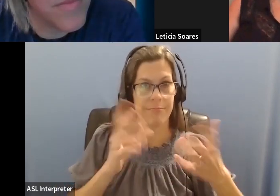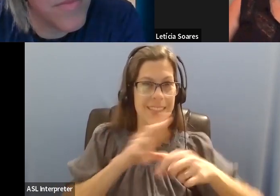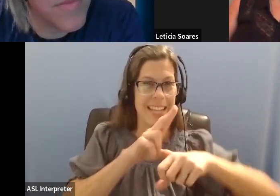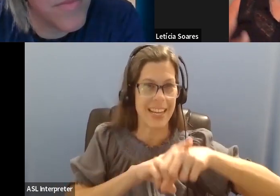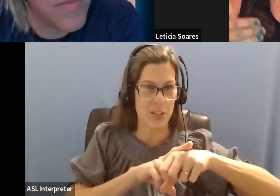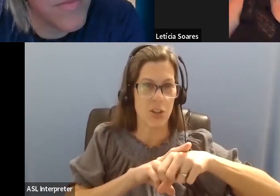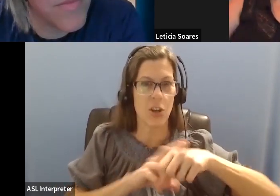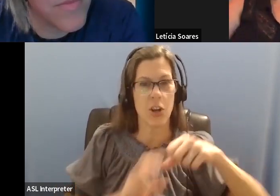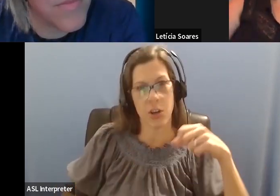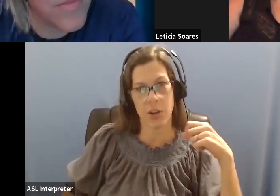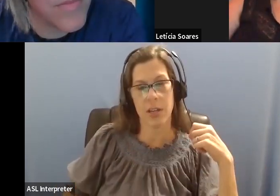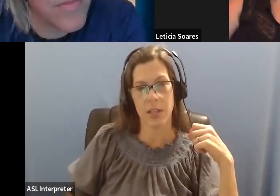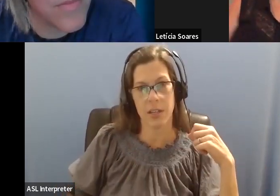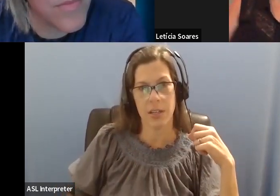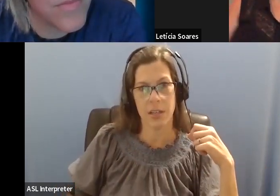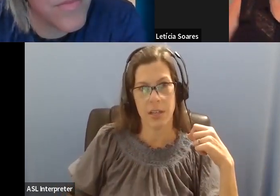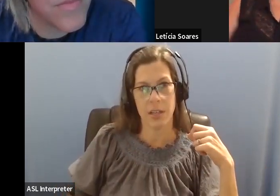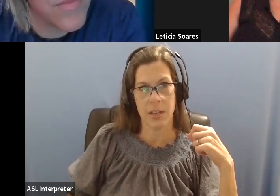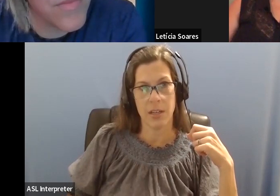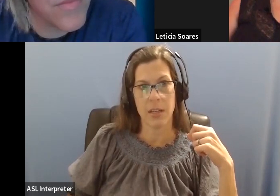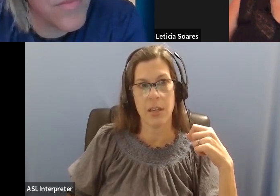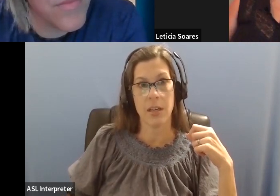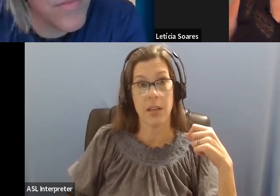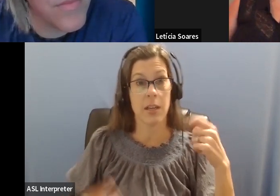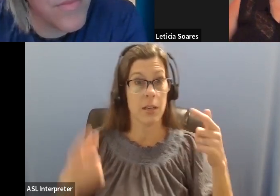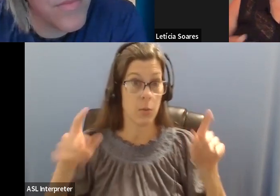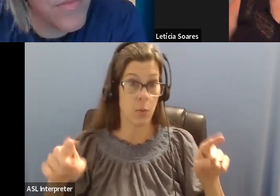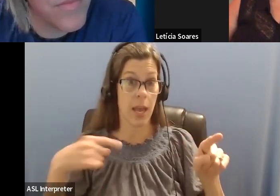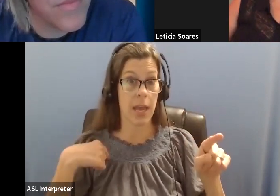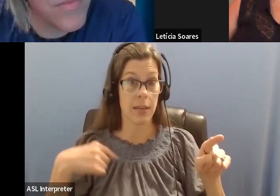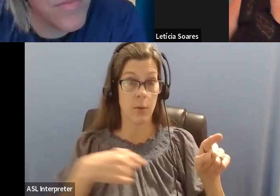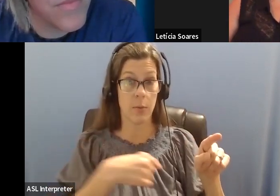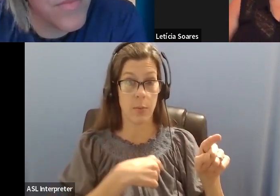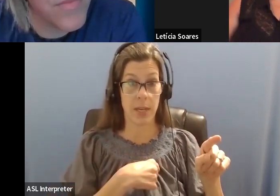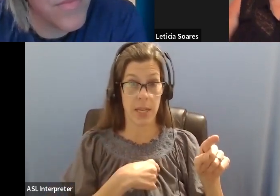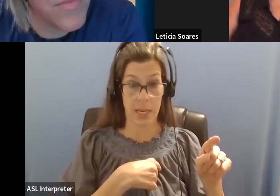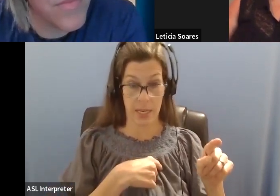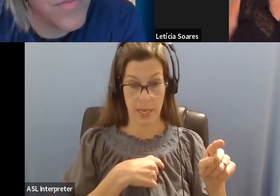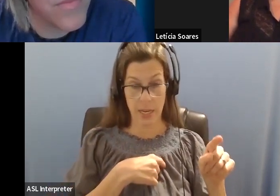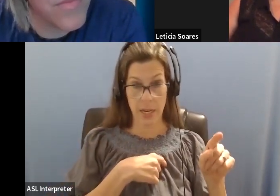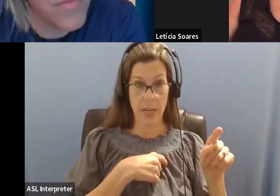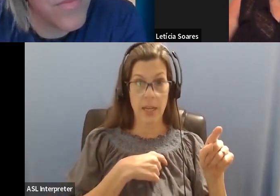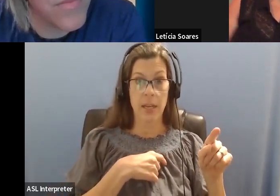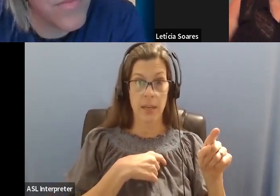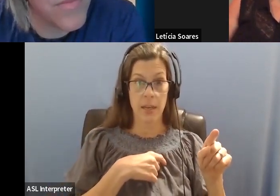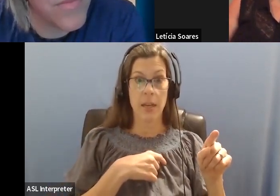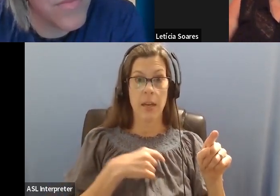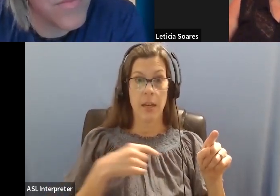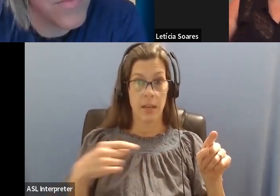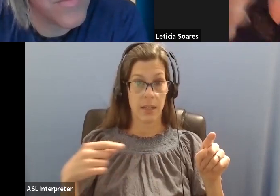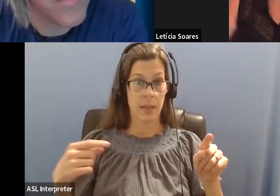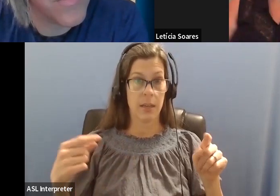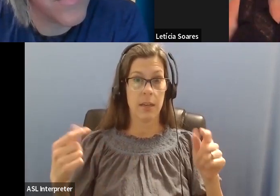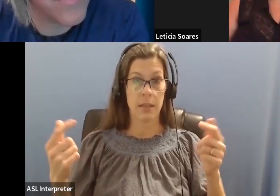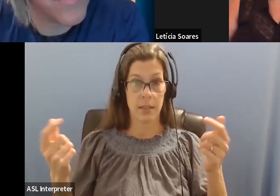flawed one because in the moment that we assume, that and that we aim for nature and